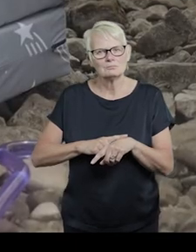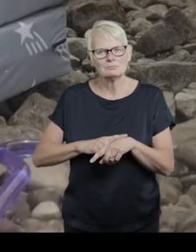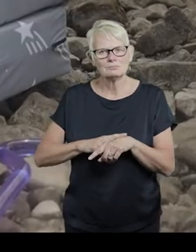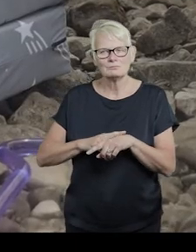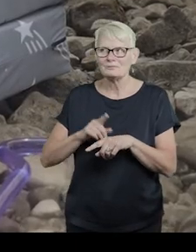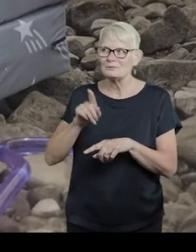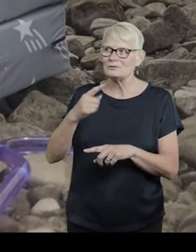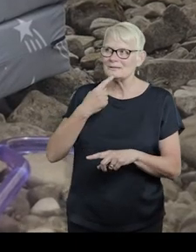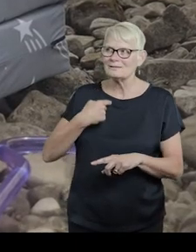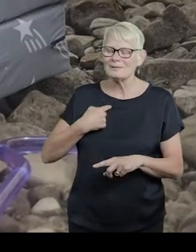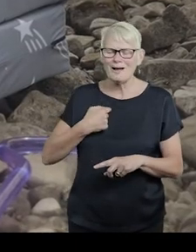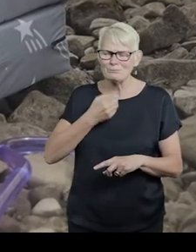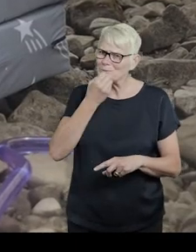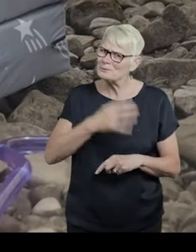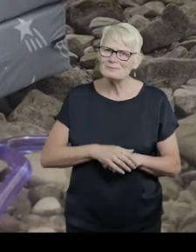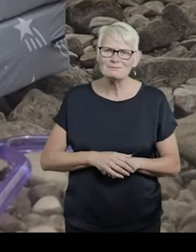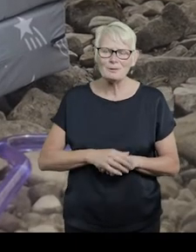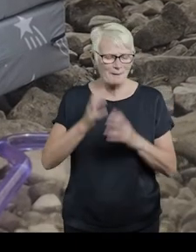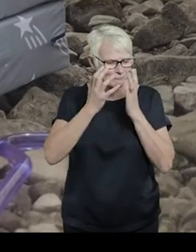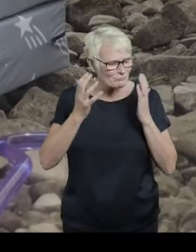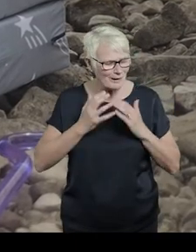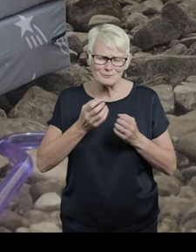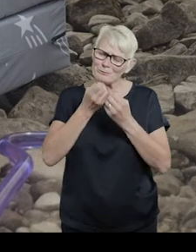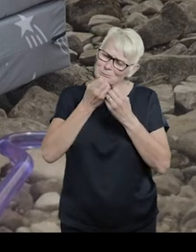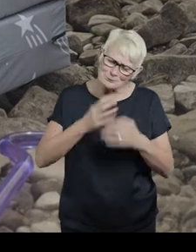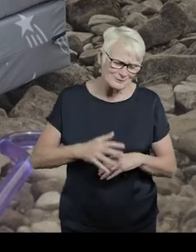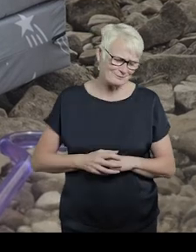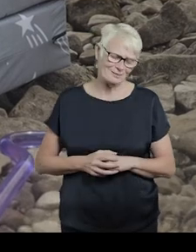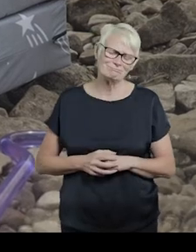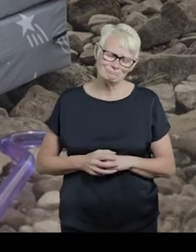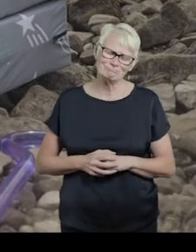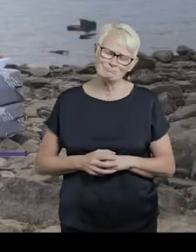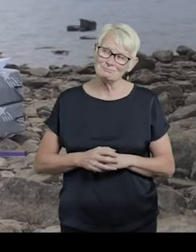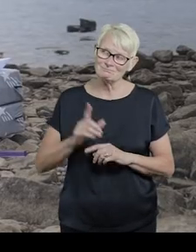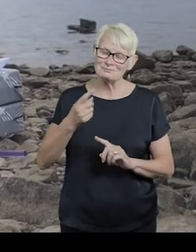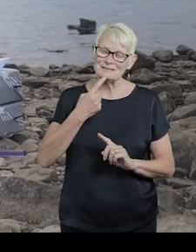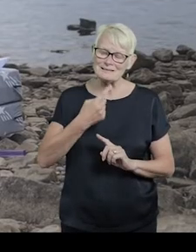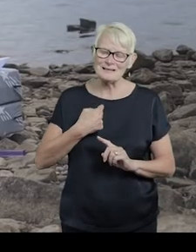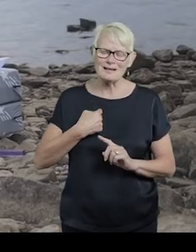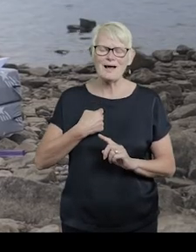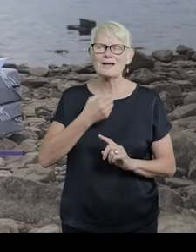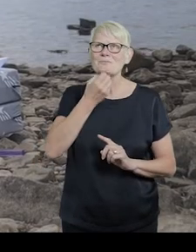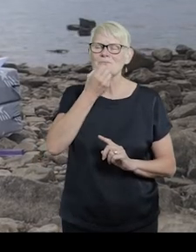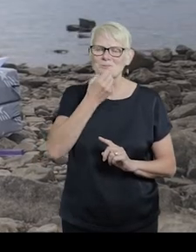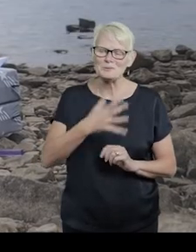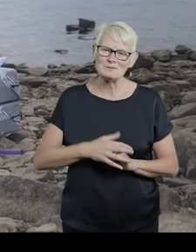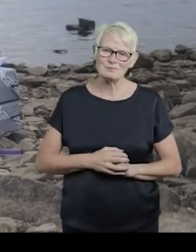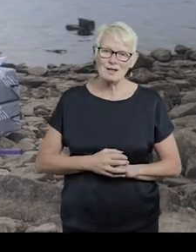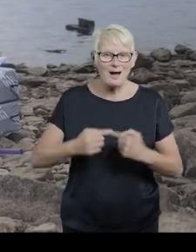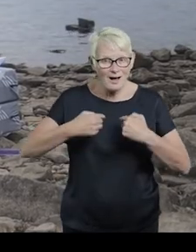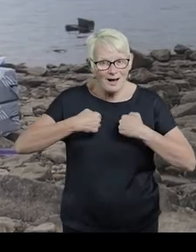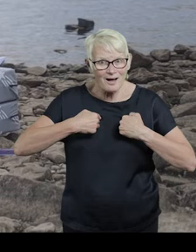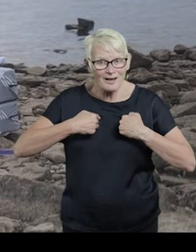And she says I am beautiful. She says my freckles are beautiful. And she says I am